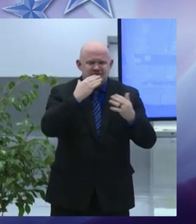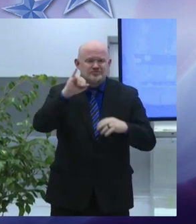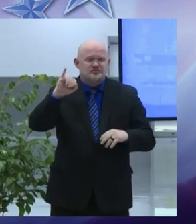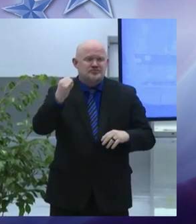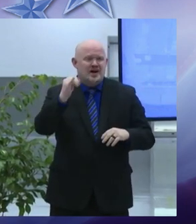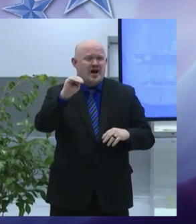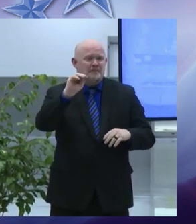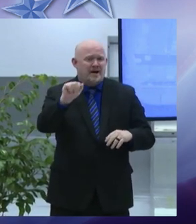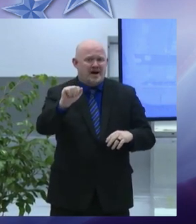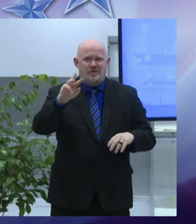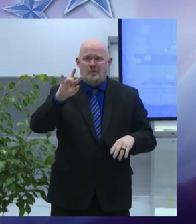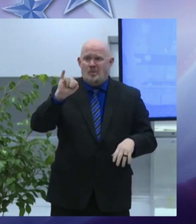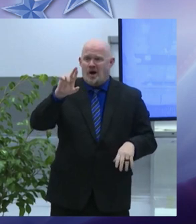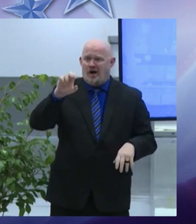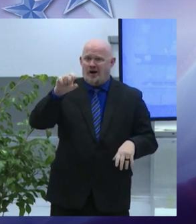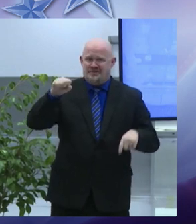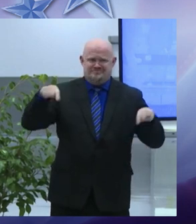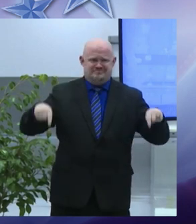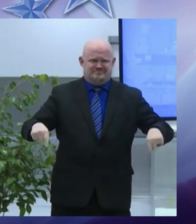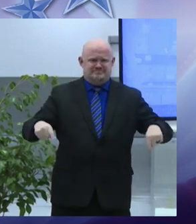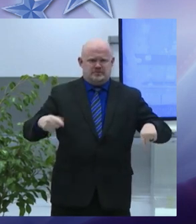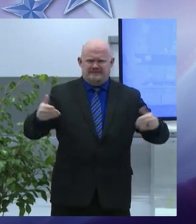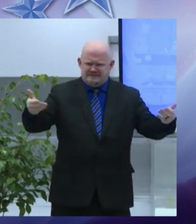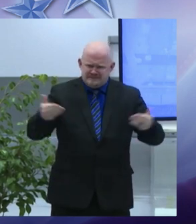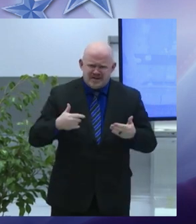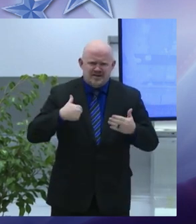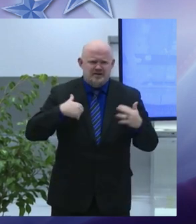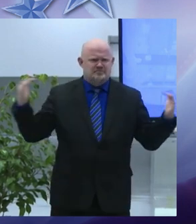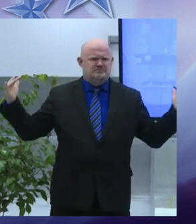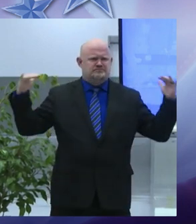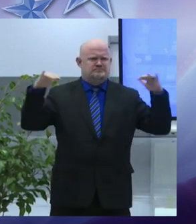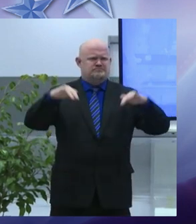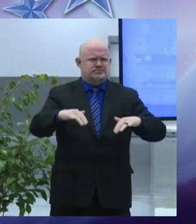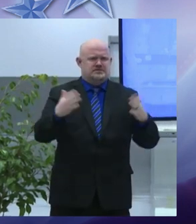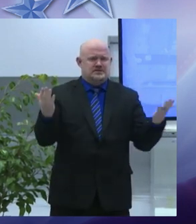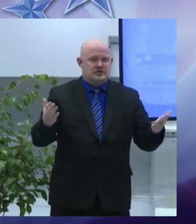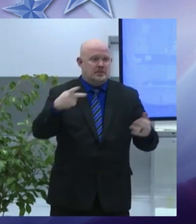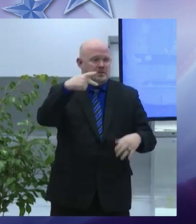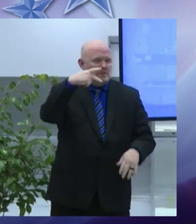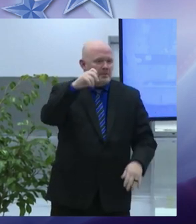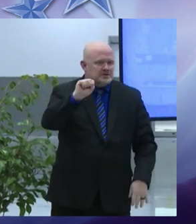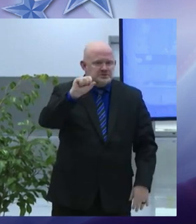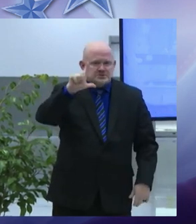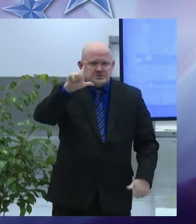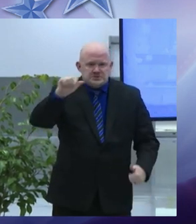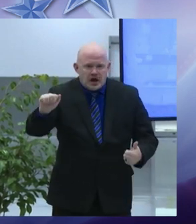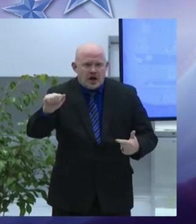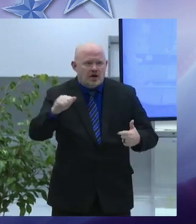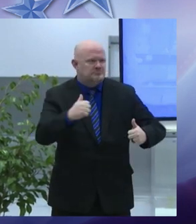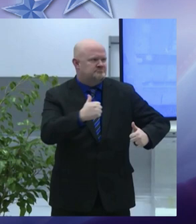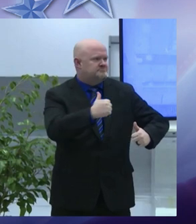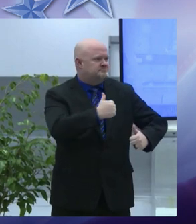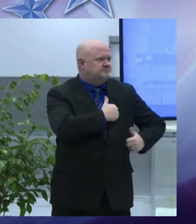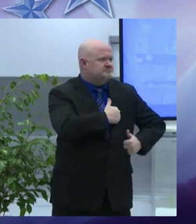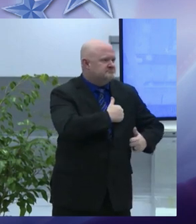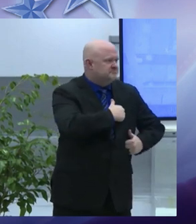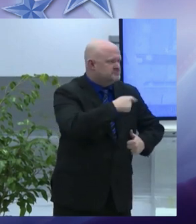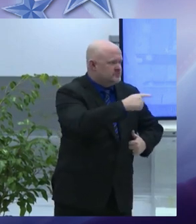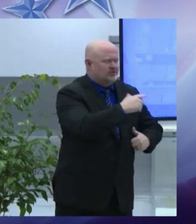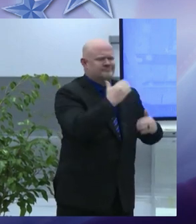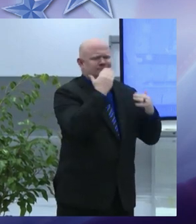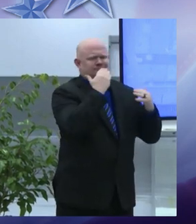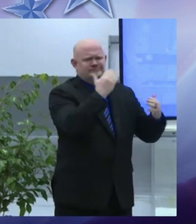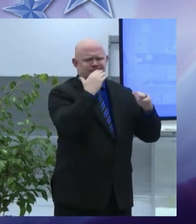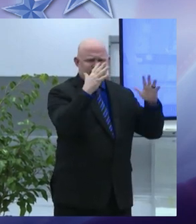would also like to say thank you to PSLA follow Navy National Defense Cadet Corps also to the McKinley Brighton elementary school